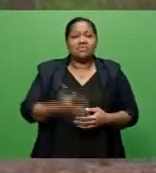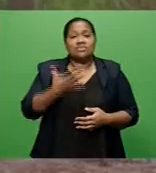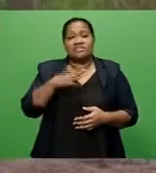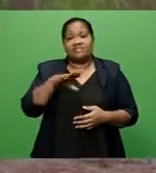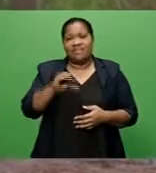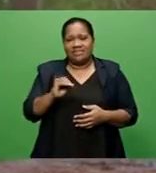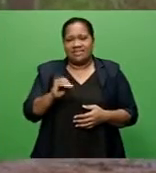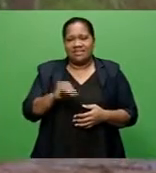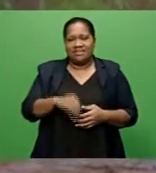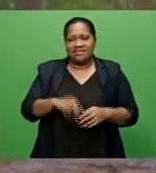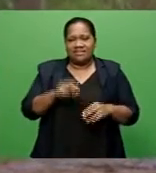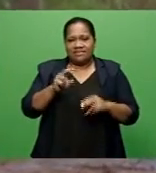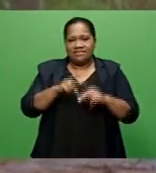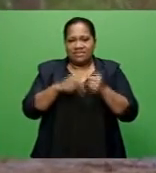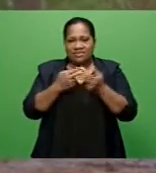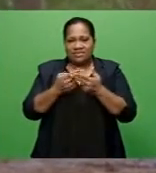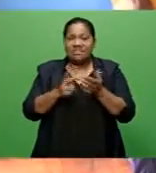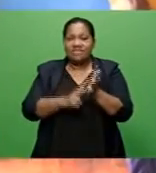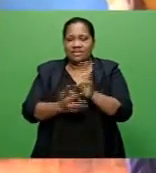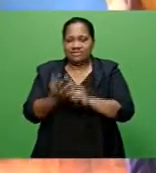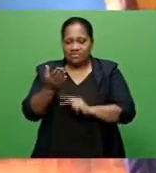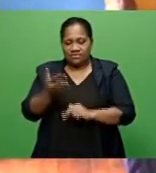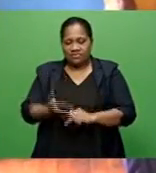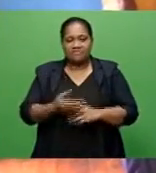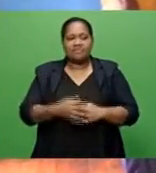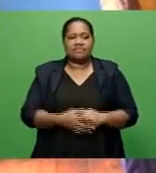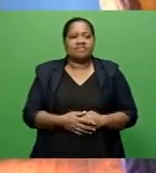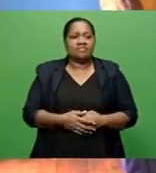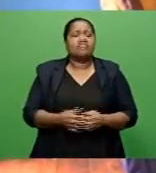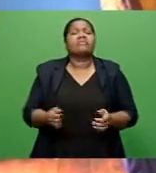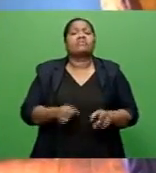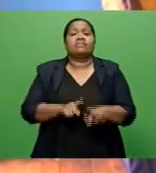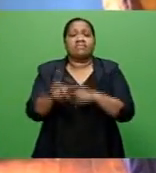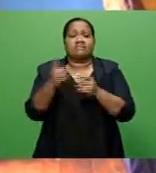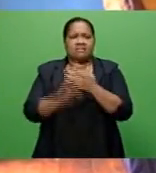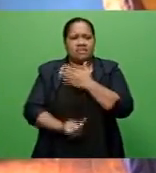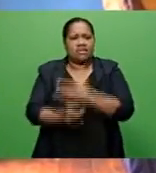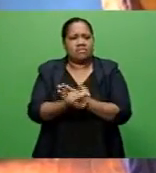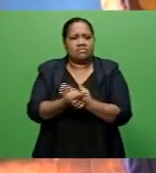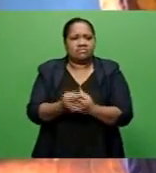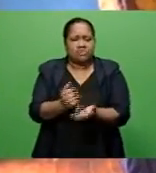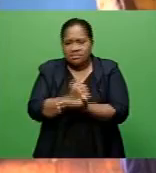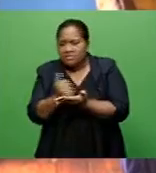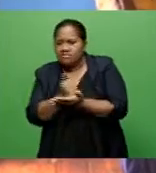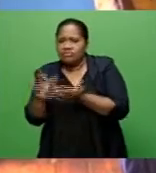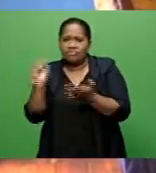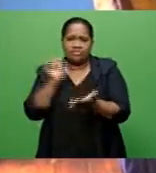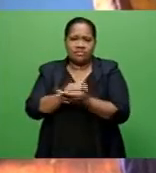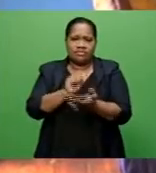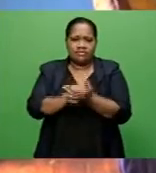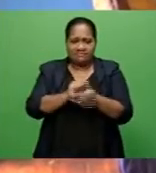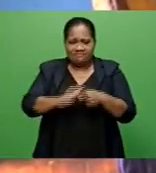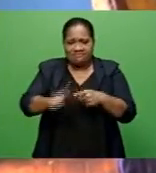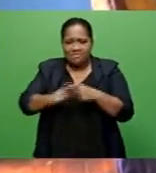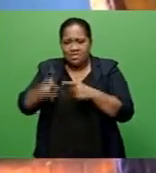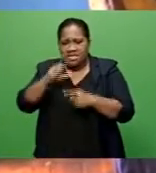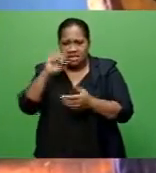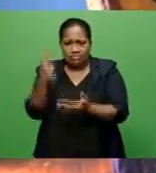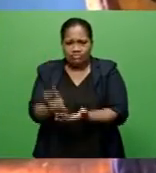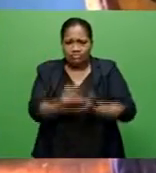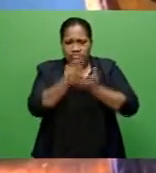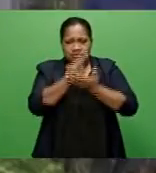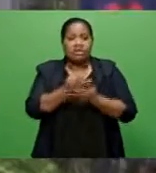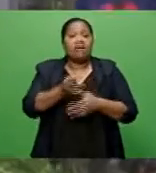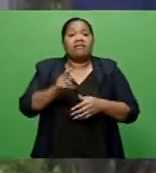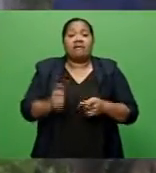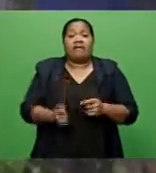Most Fijians in the province have reacted quickly to rebuild and rehabilitate after the passing of Tisiana, and are using